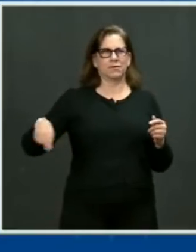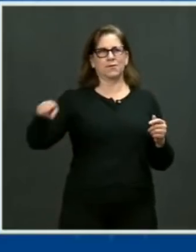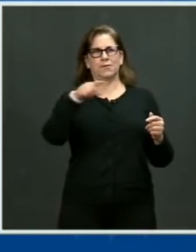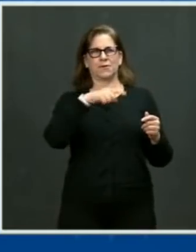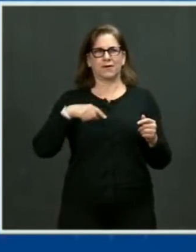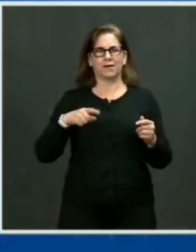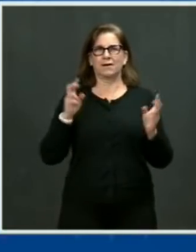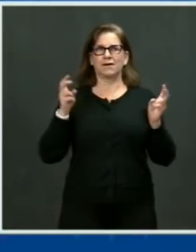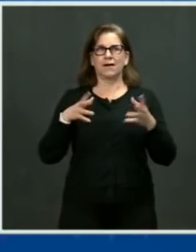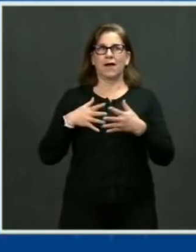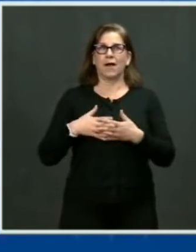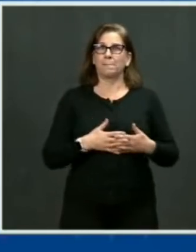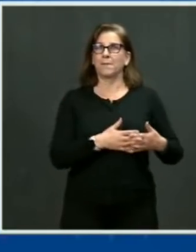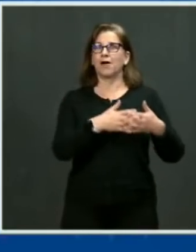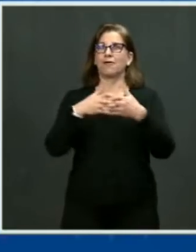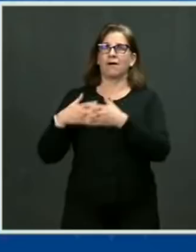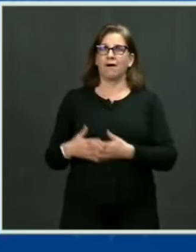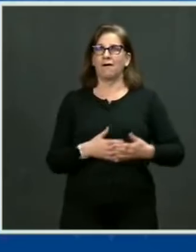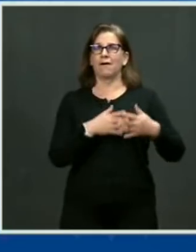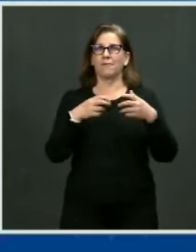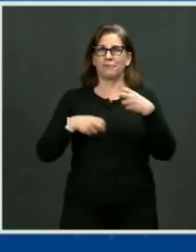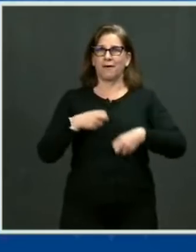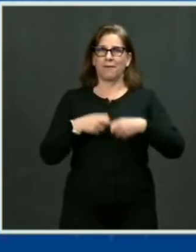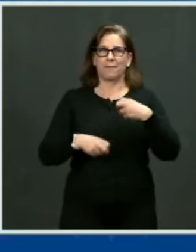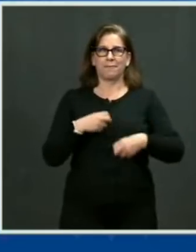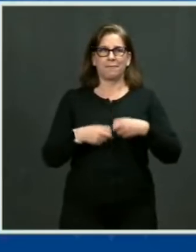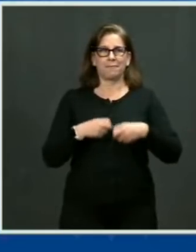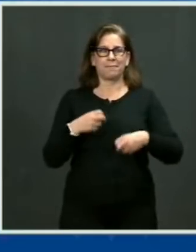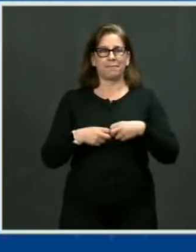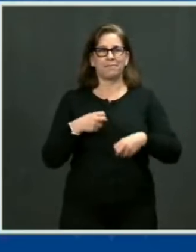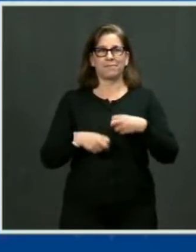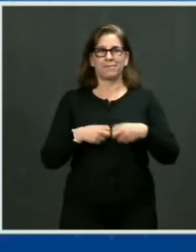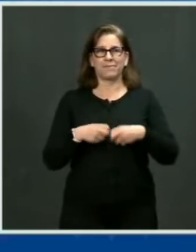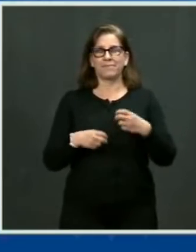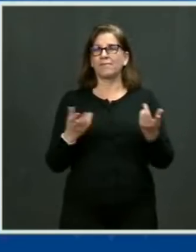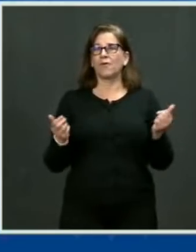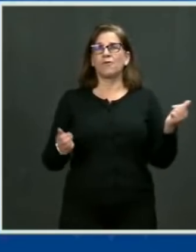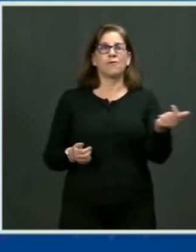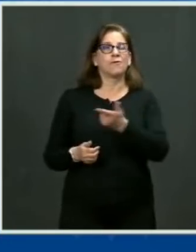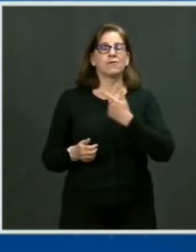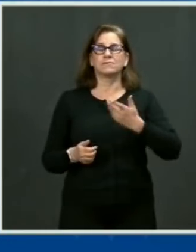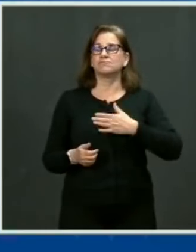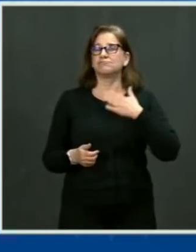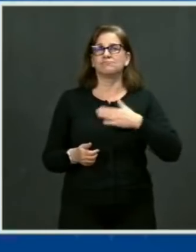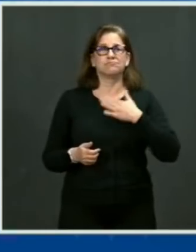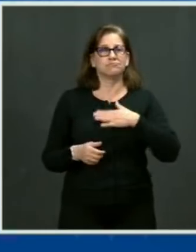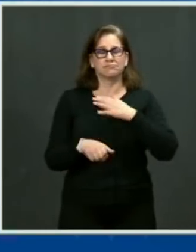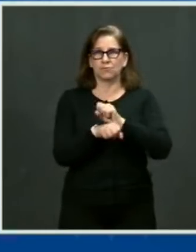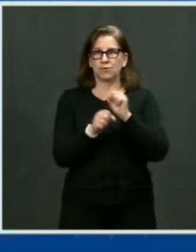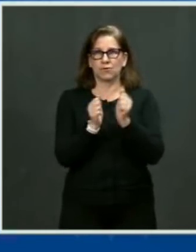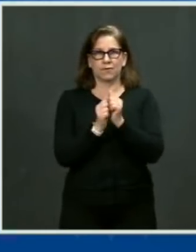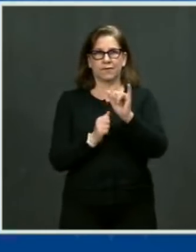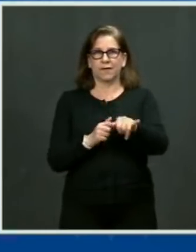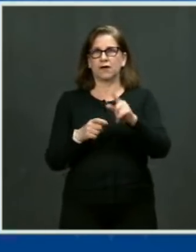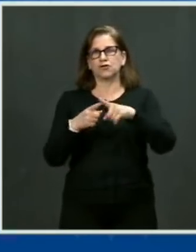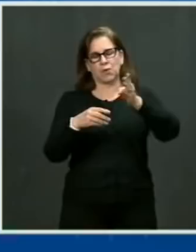And I'm willing to work with anyone to get these done. And it's long past time that we act.